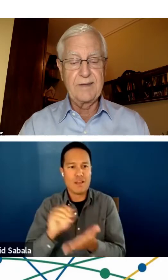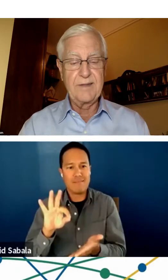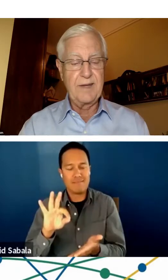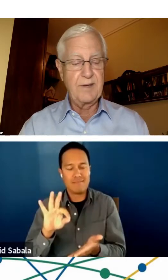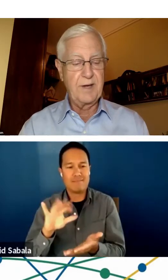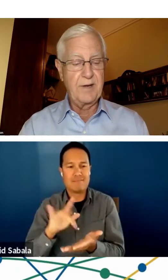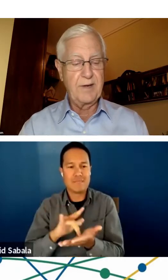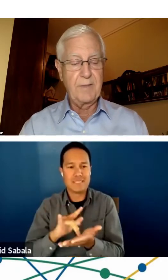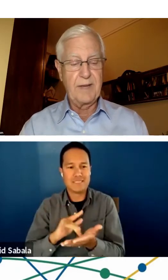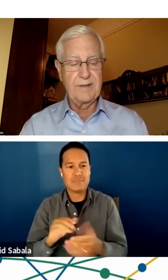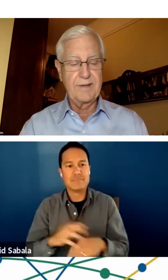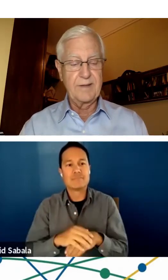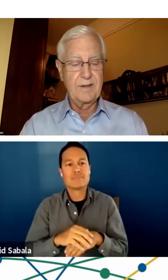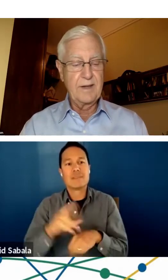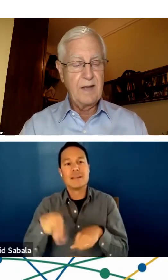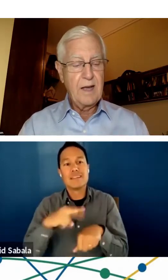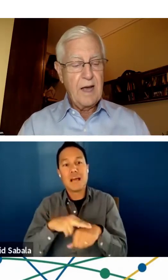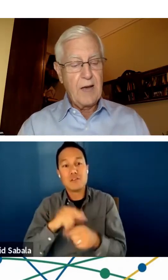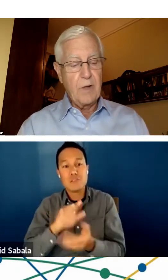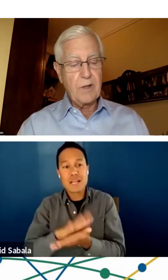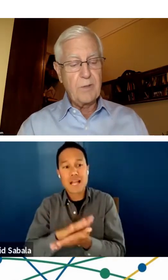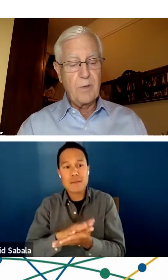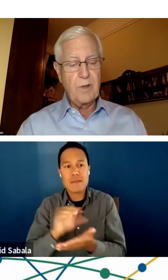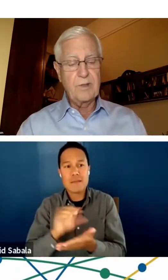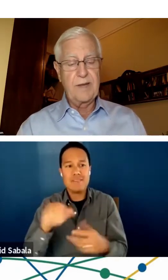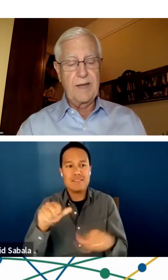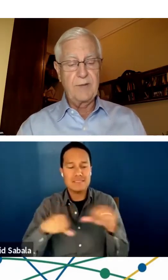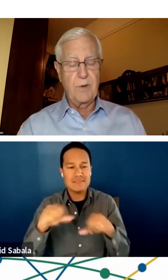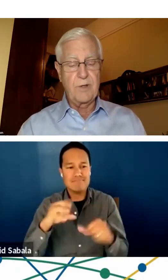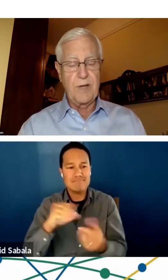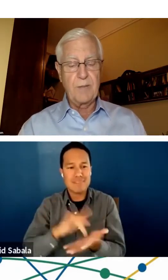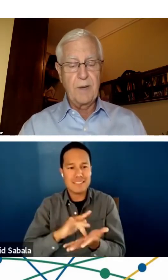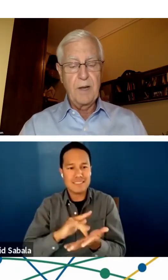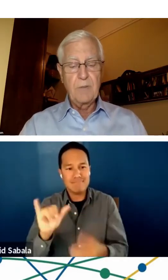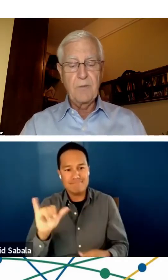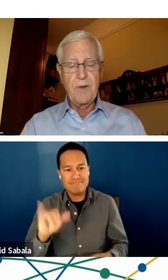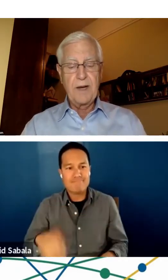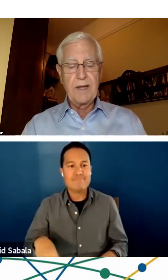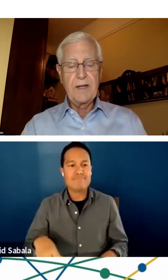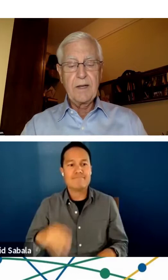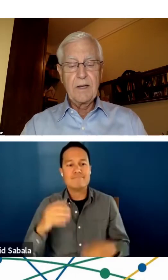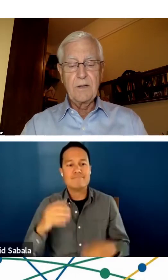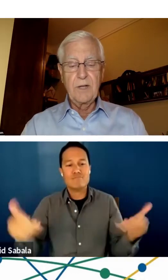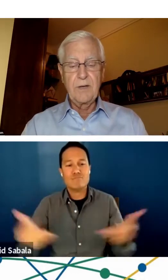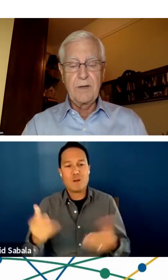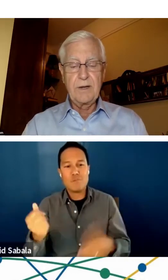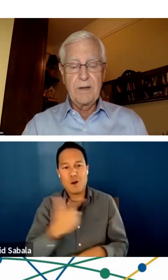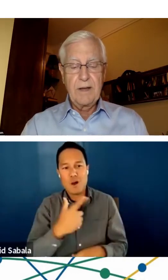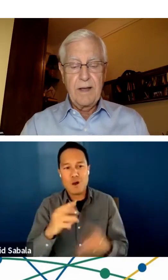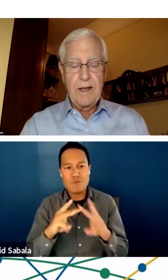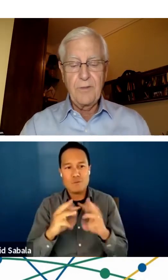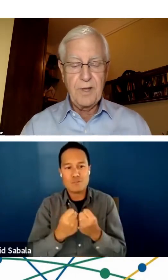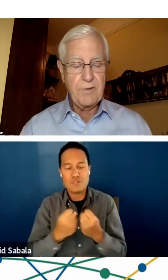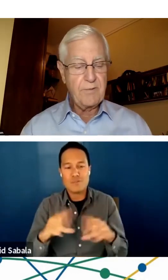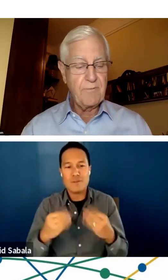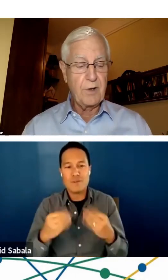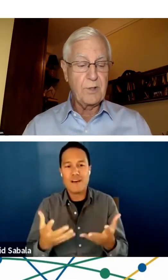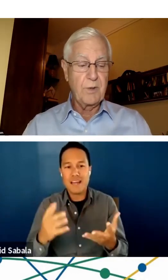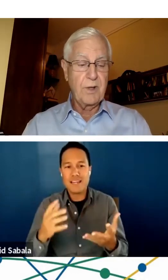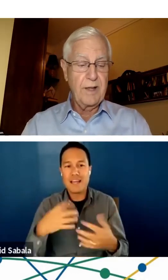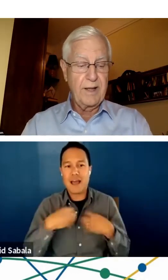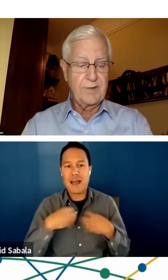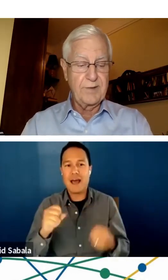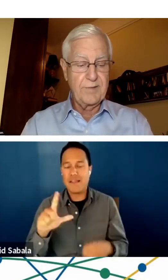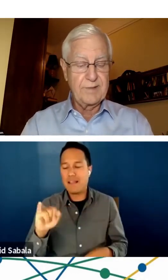of Sciences, Engineering, and Medicine. I welcome you all to today's workshop, Providing Health Literate